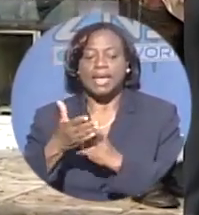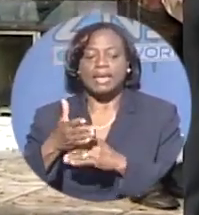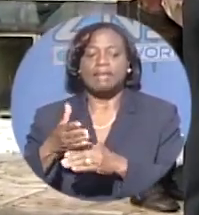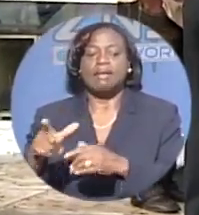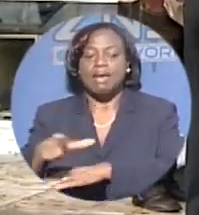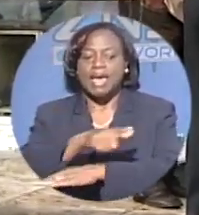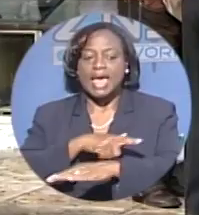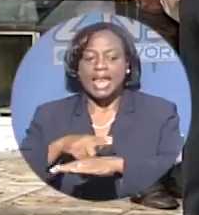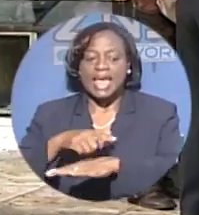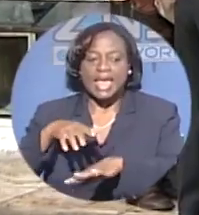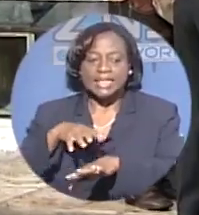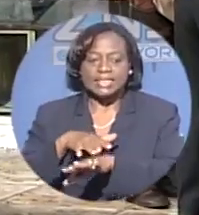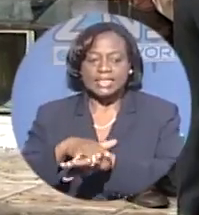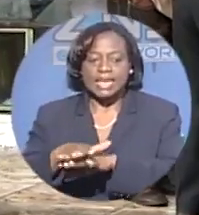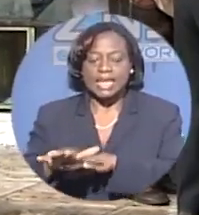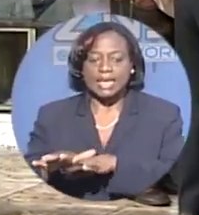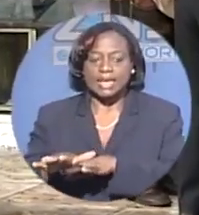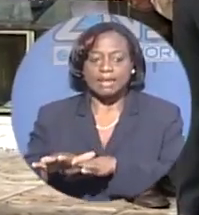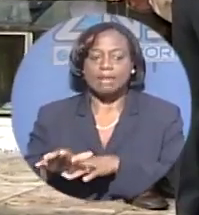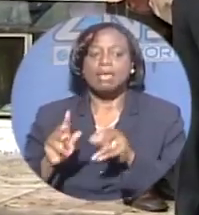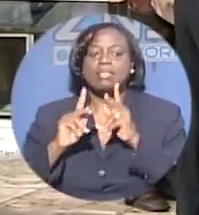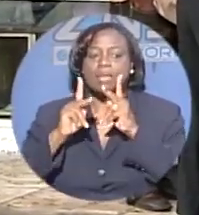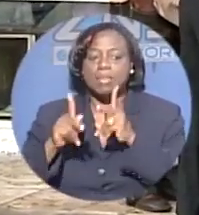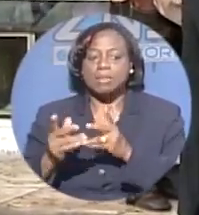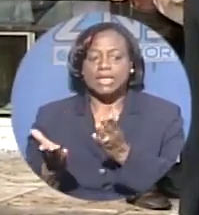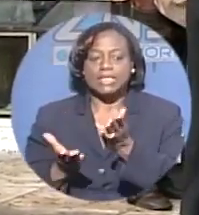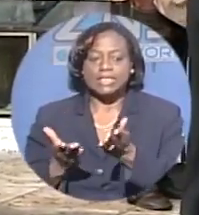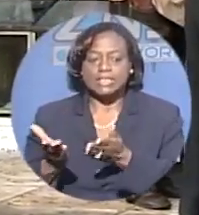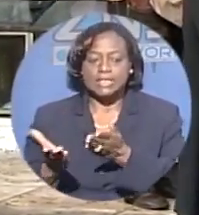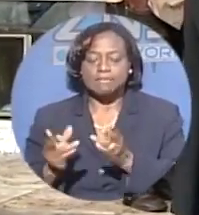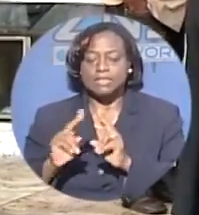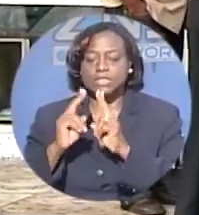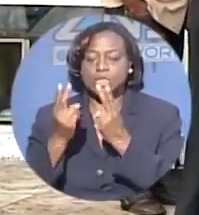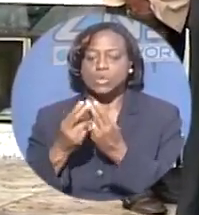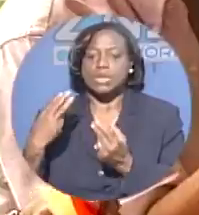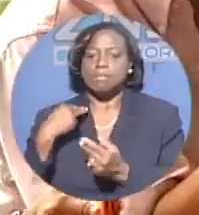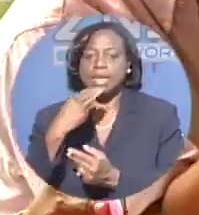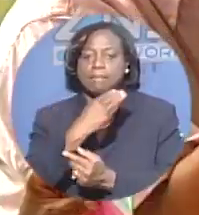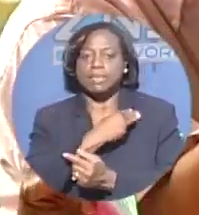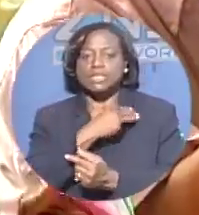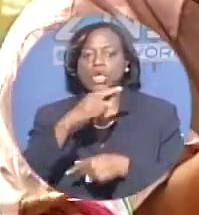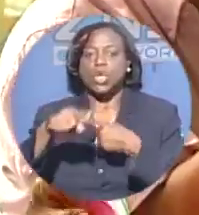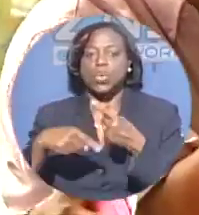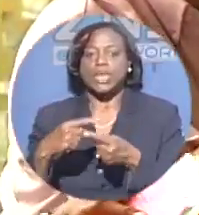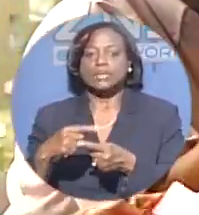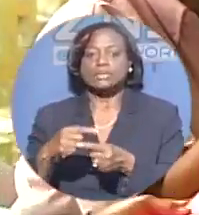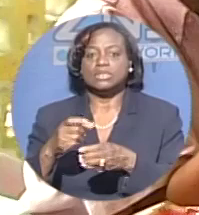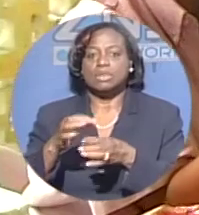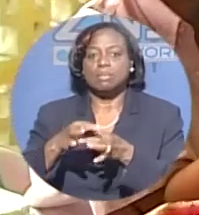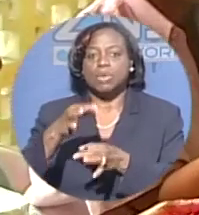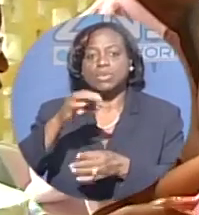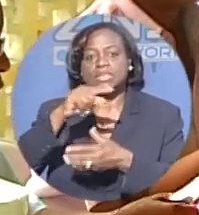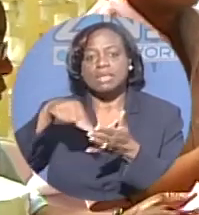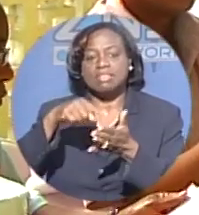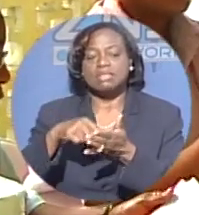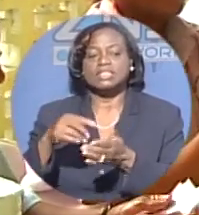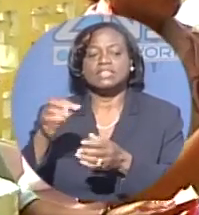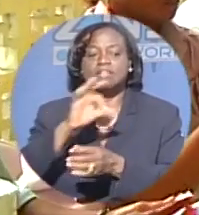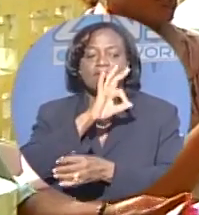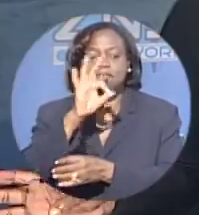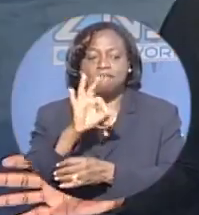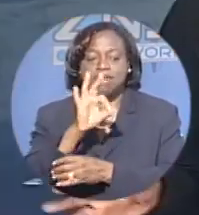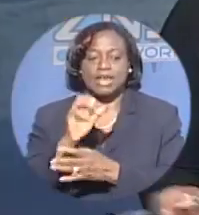Service Union members went to the polls this past Friday to elect new union leadership. He will continue to follow this story.